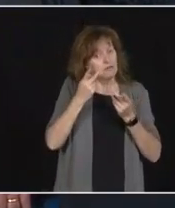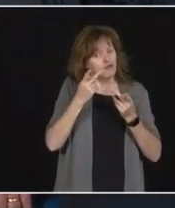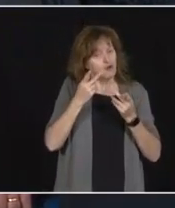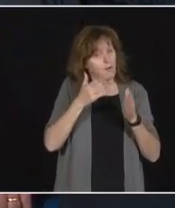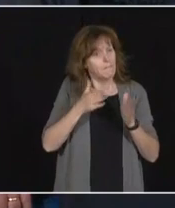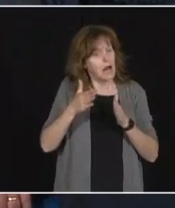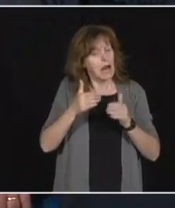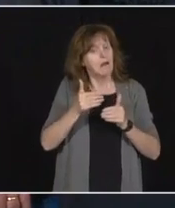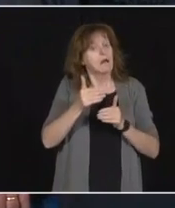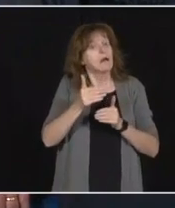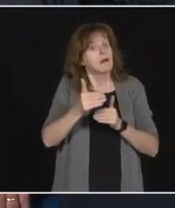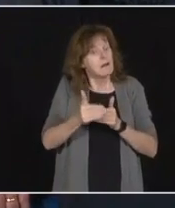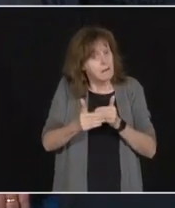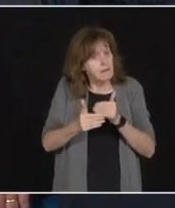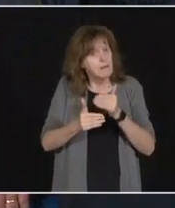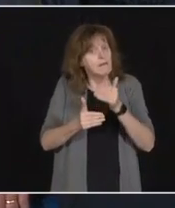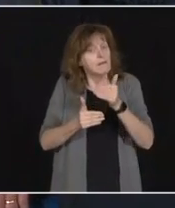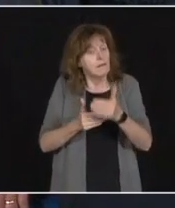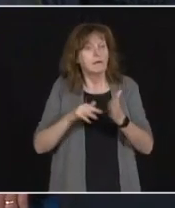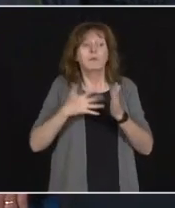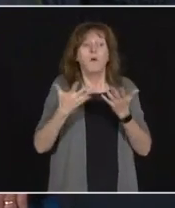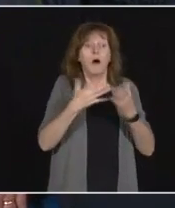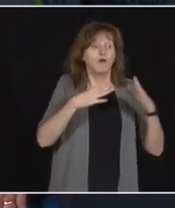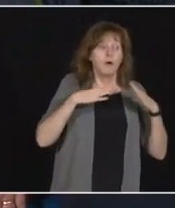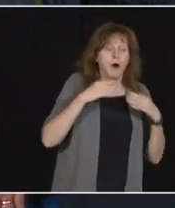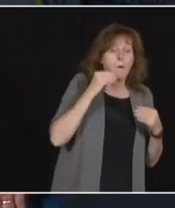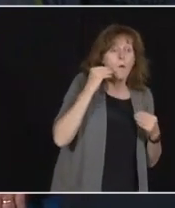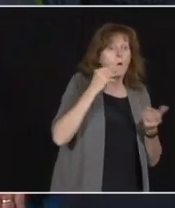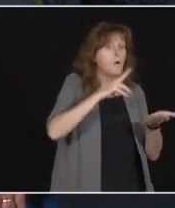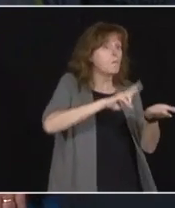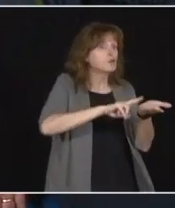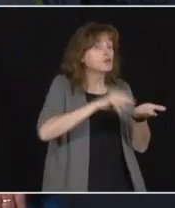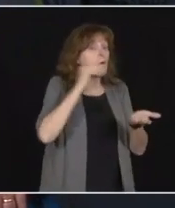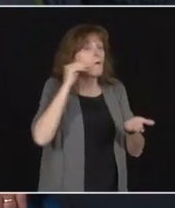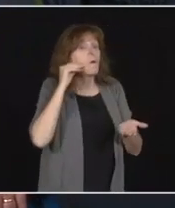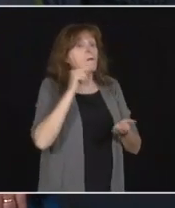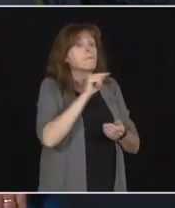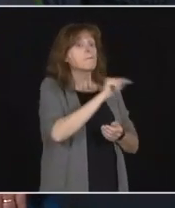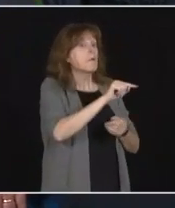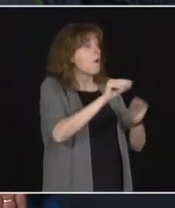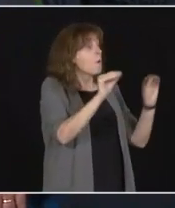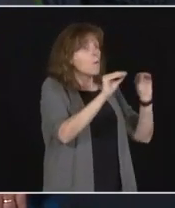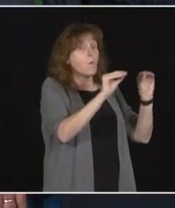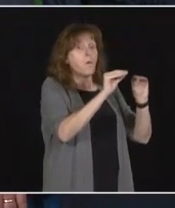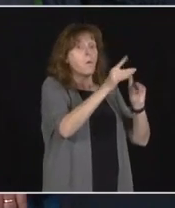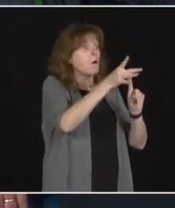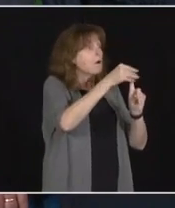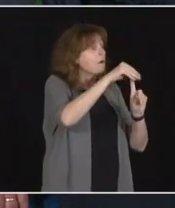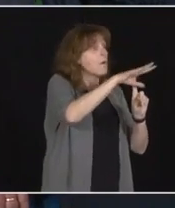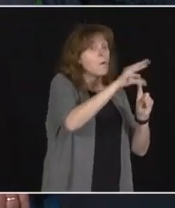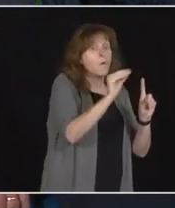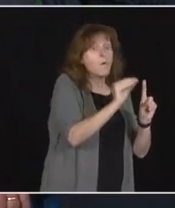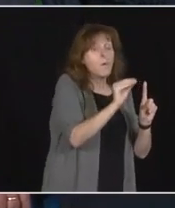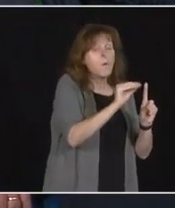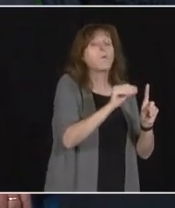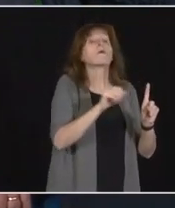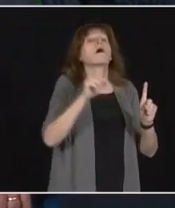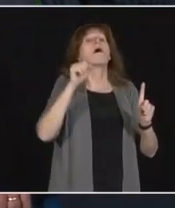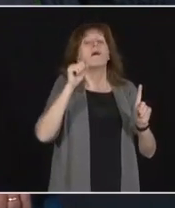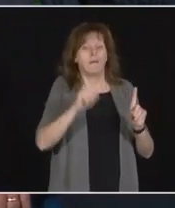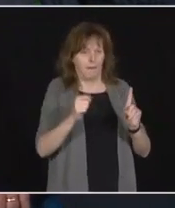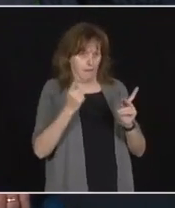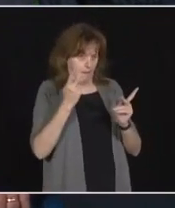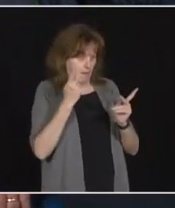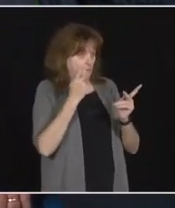and retirement homes that are not in outbreak starting next week. The possibility of spreading COVID-19